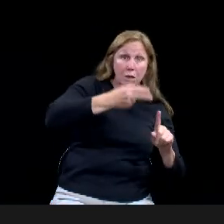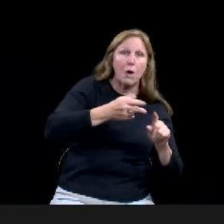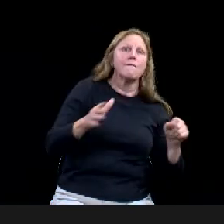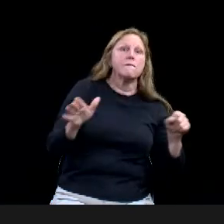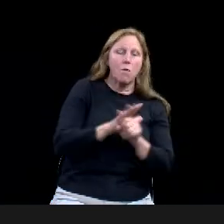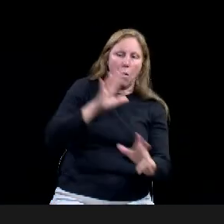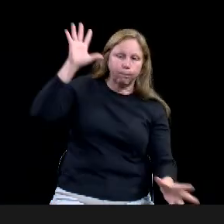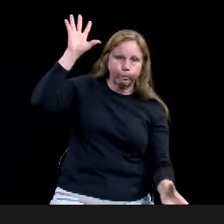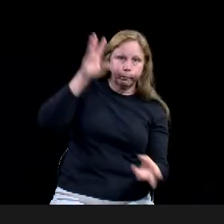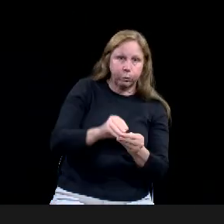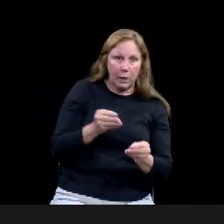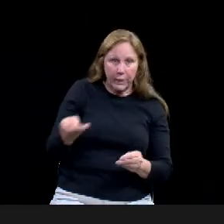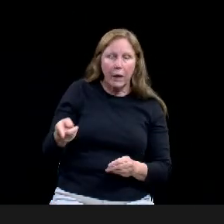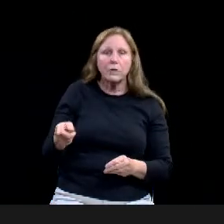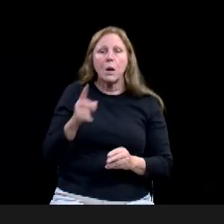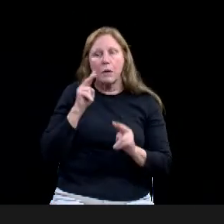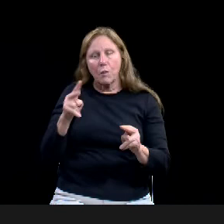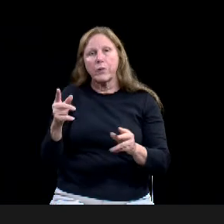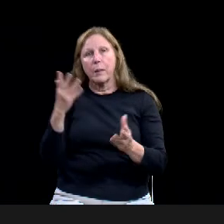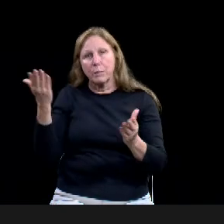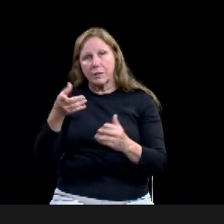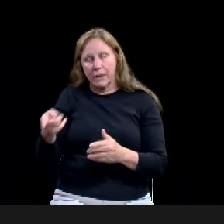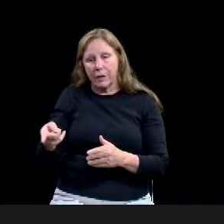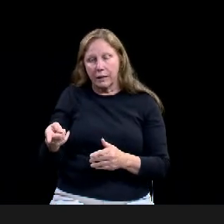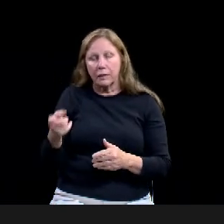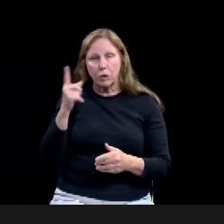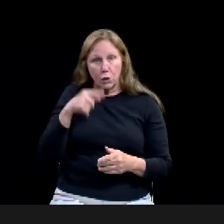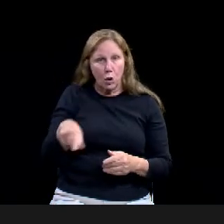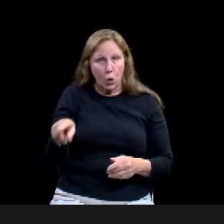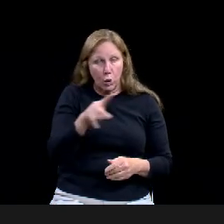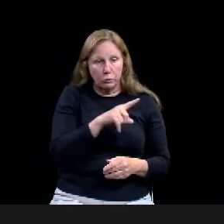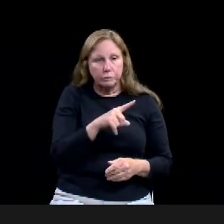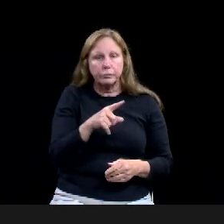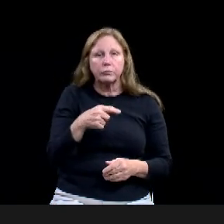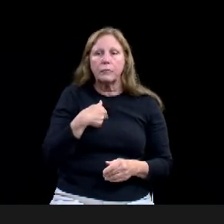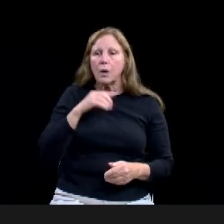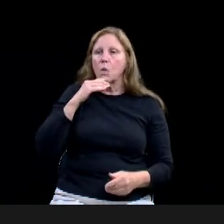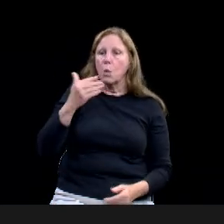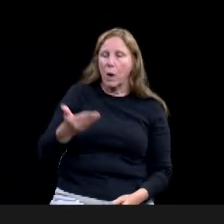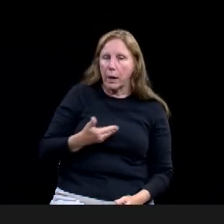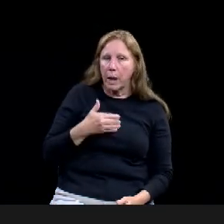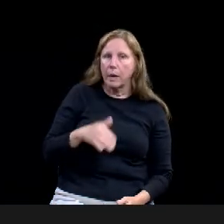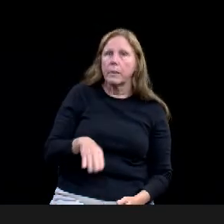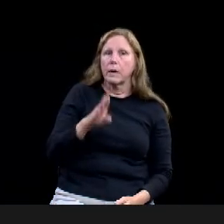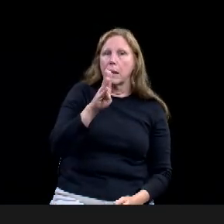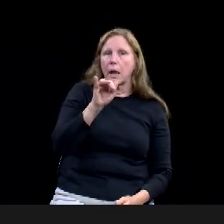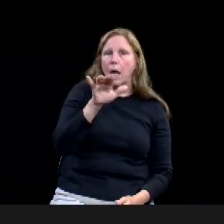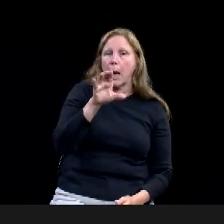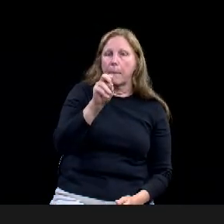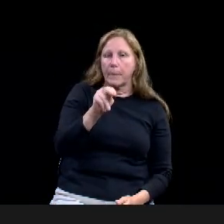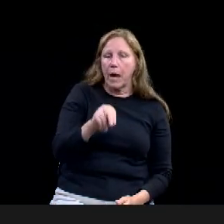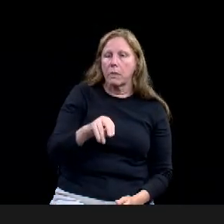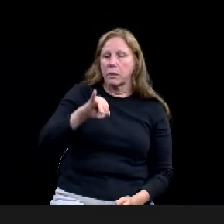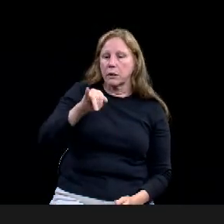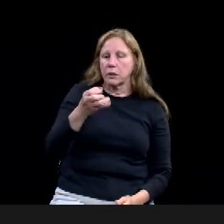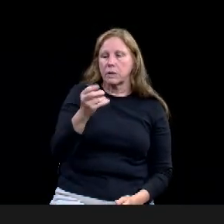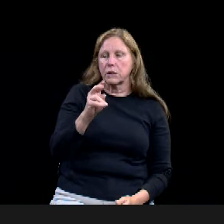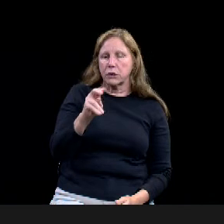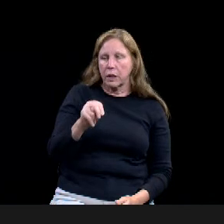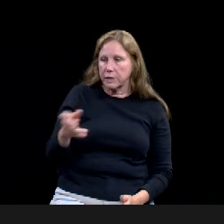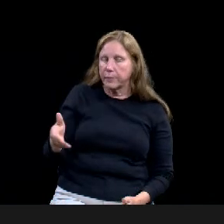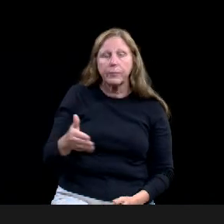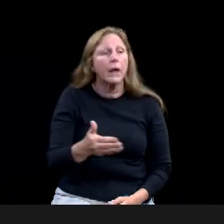to the screen. Thank you very much. Good afternoon, Mayor Meek, council members, city manager Ford and staff. Um,